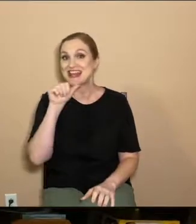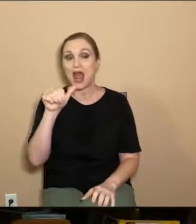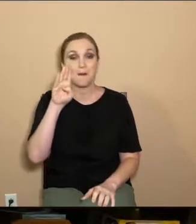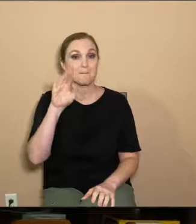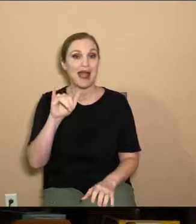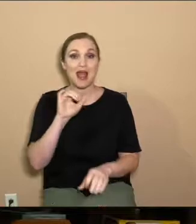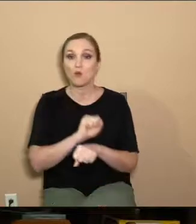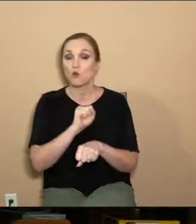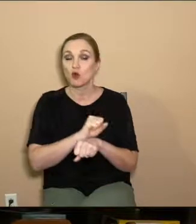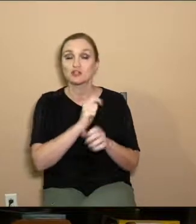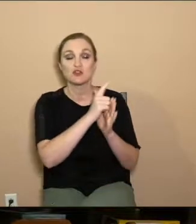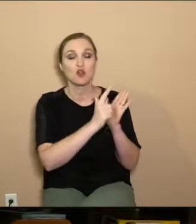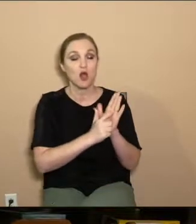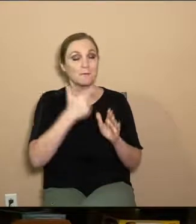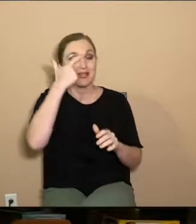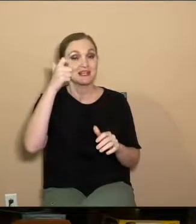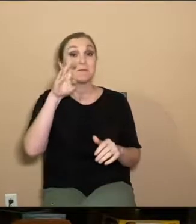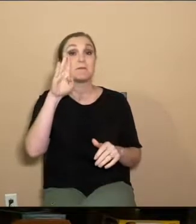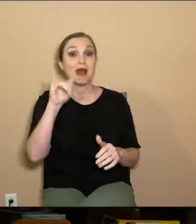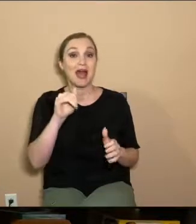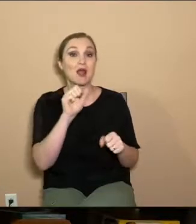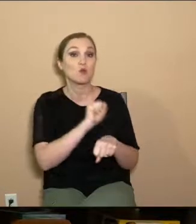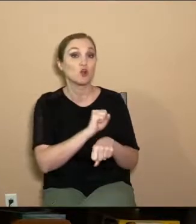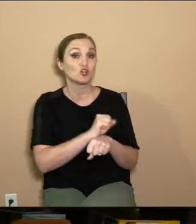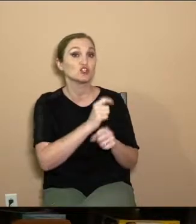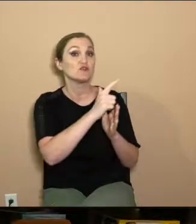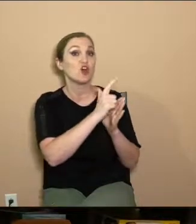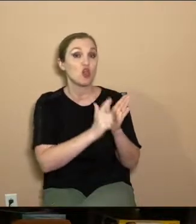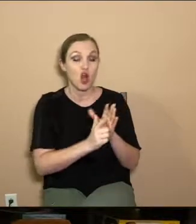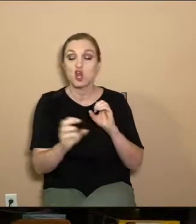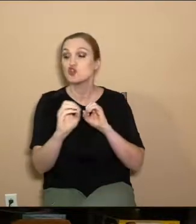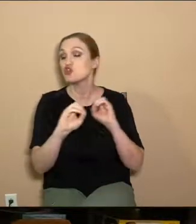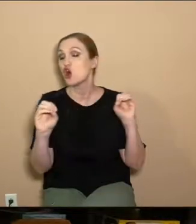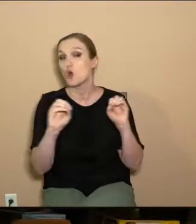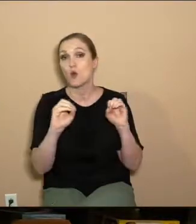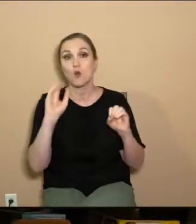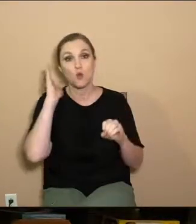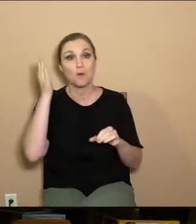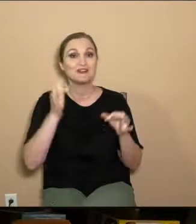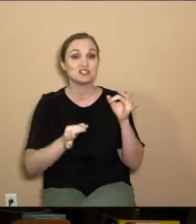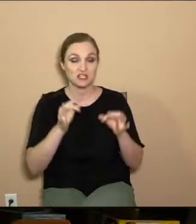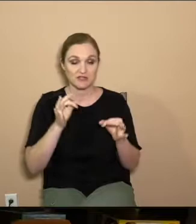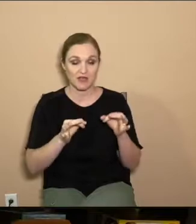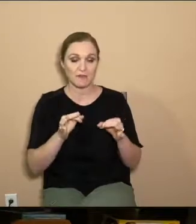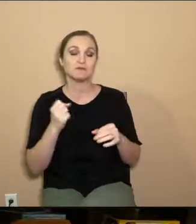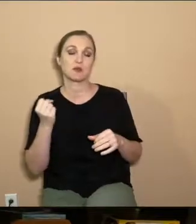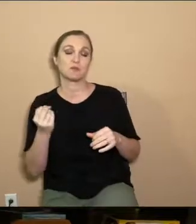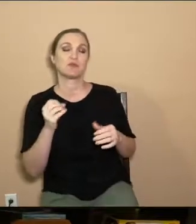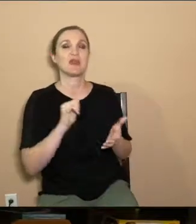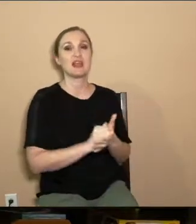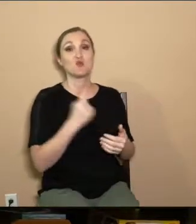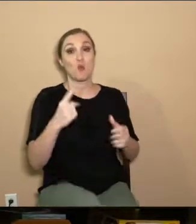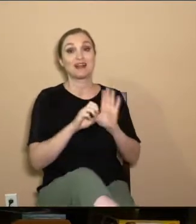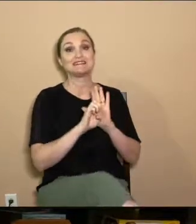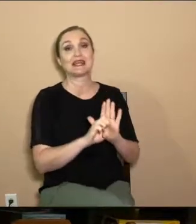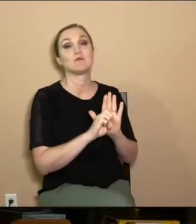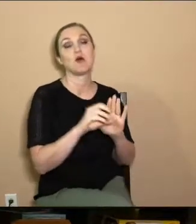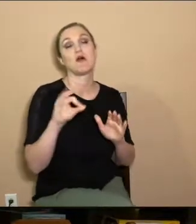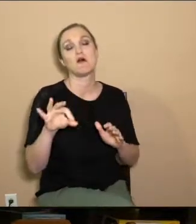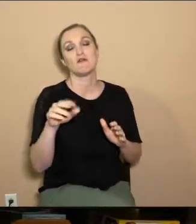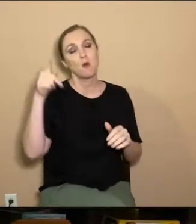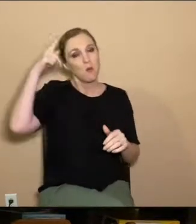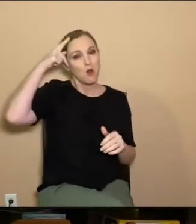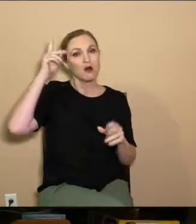works of the law, because by works of the law, no one will be justified. So, that's just one example of